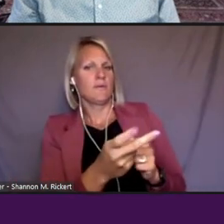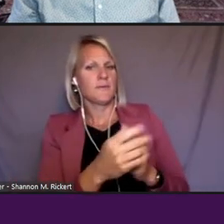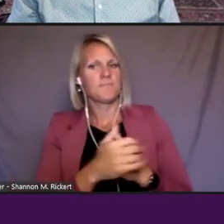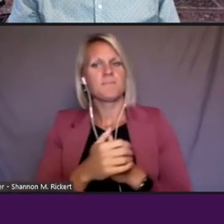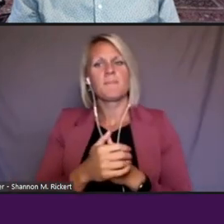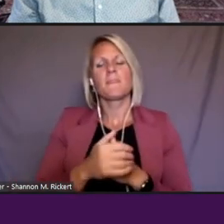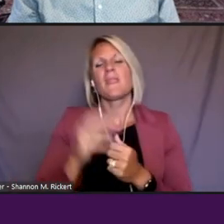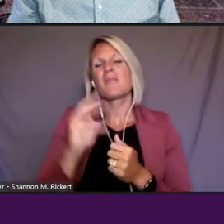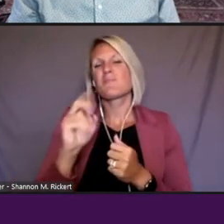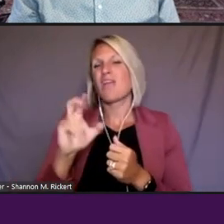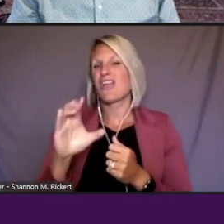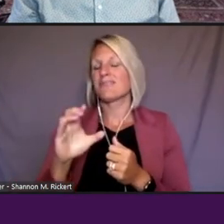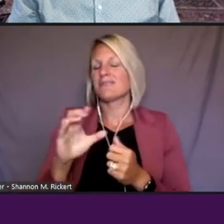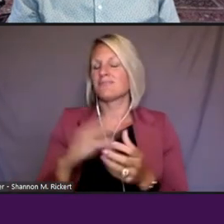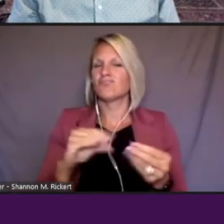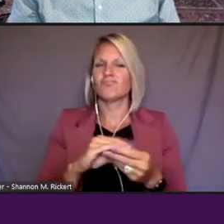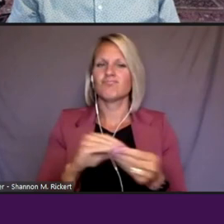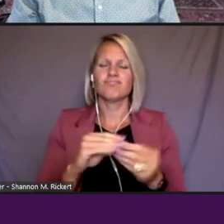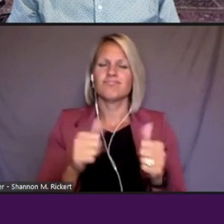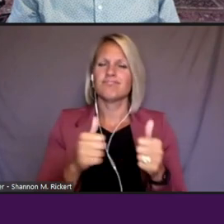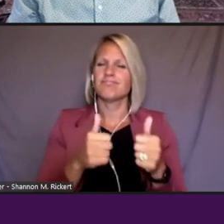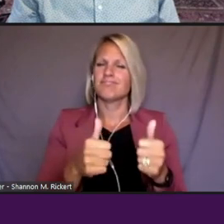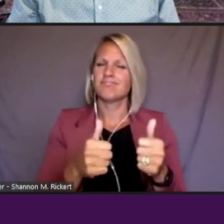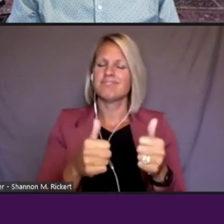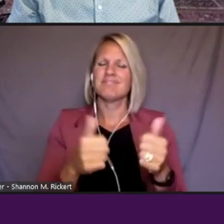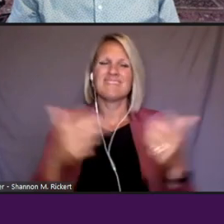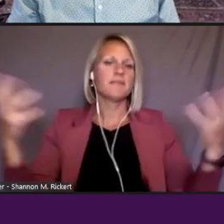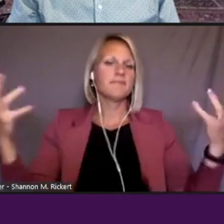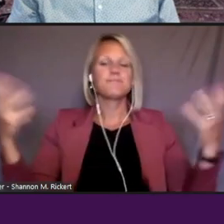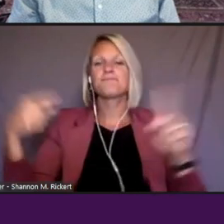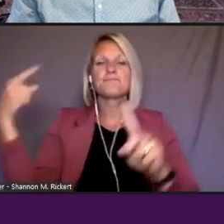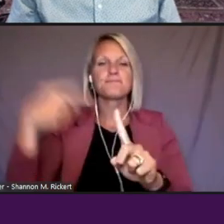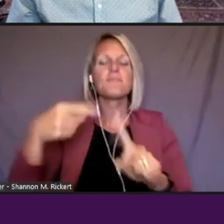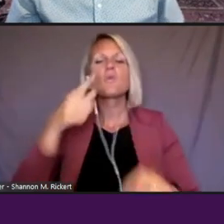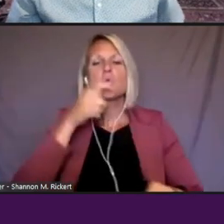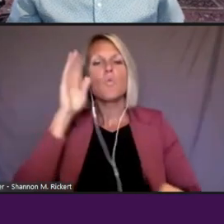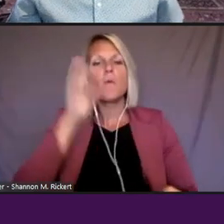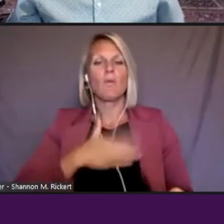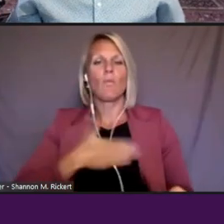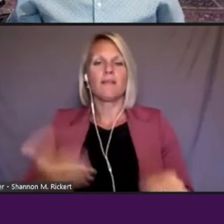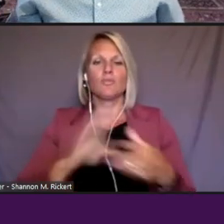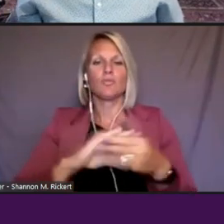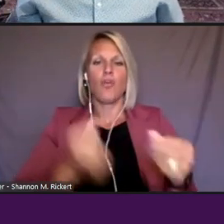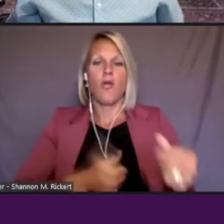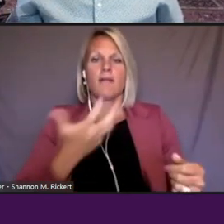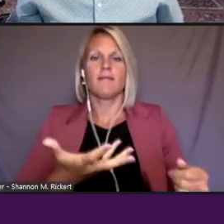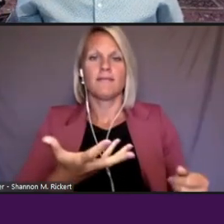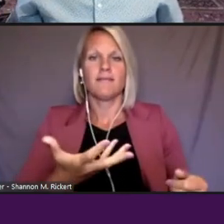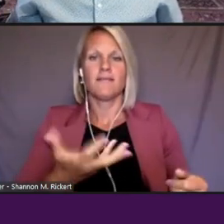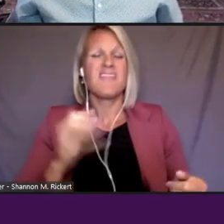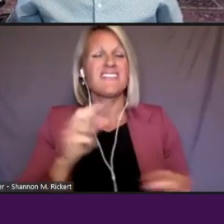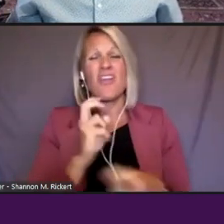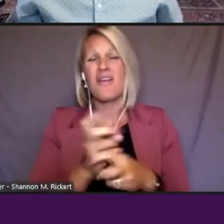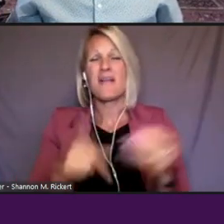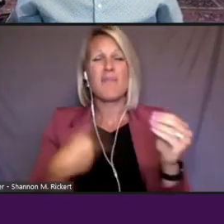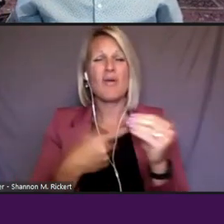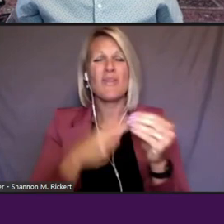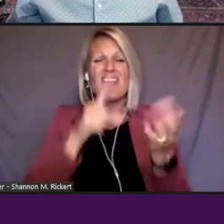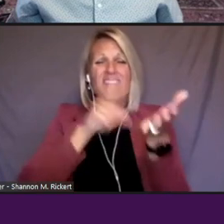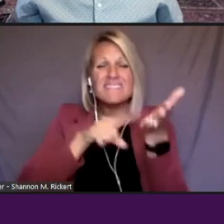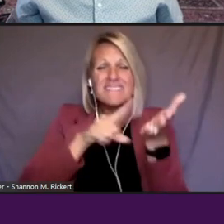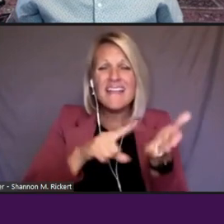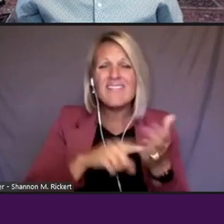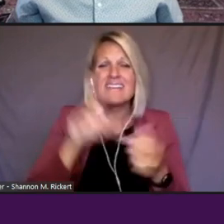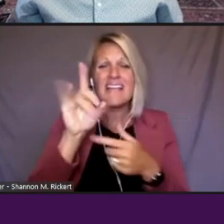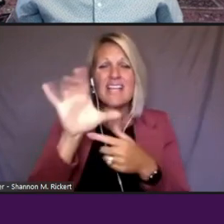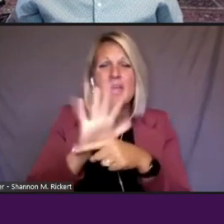said it well, it's like, who's, who's going to talk? I mean, that is the question. And I think that's what's so hard about investigative documentaries is like,